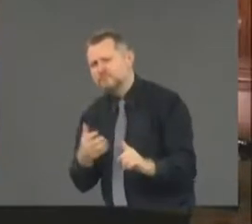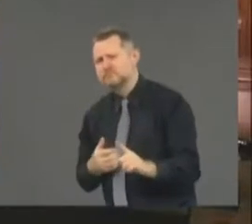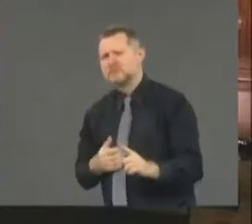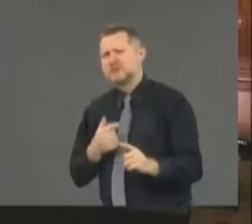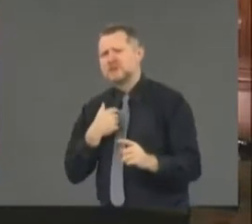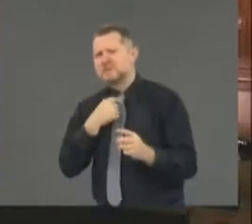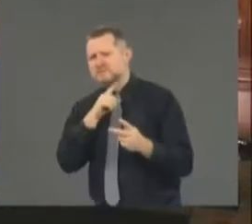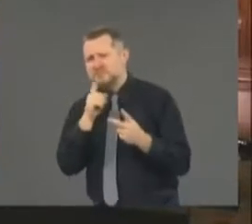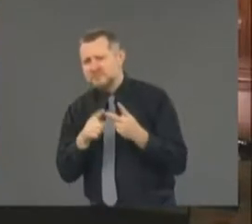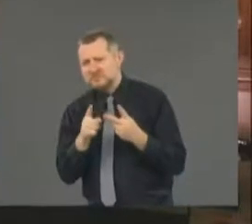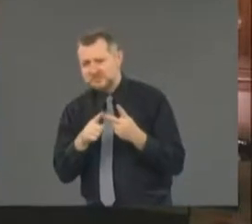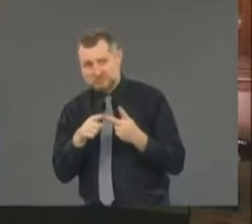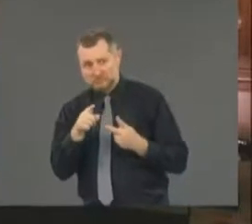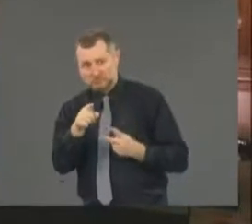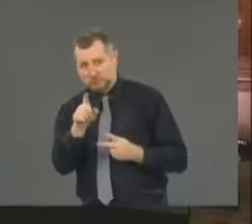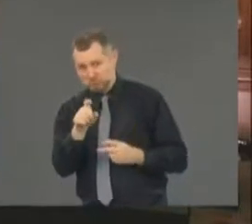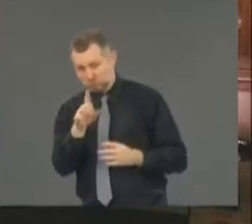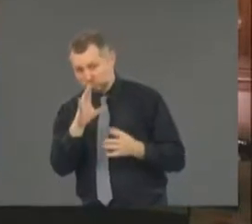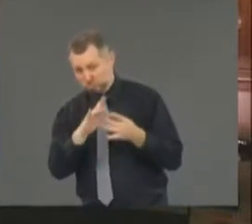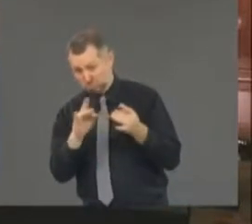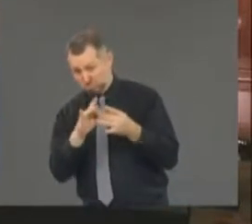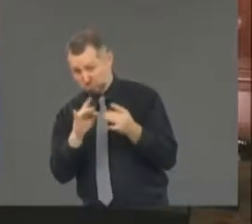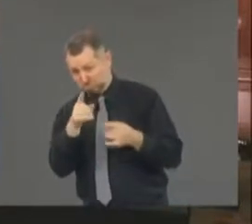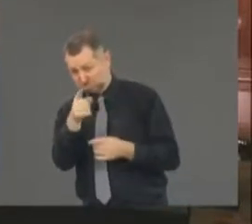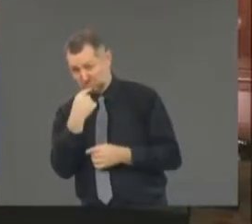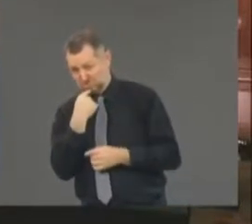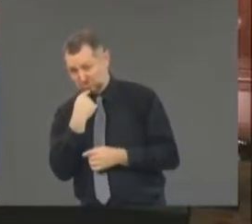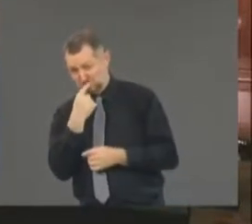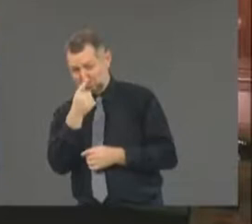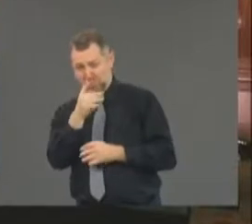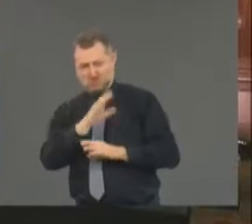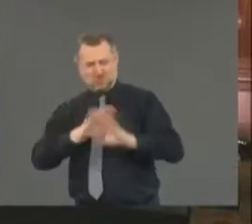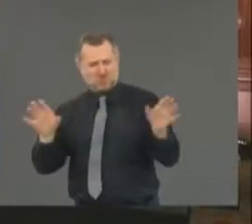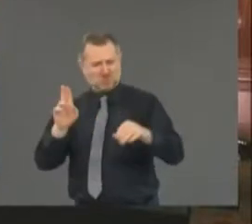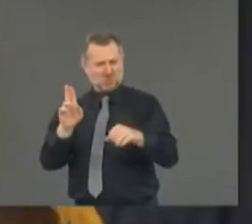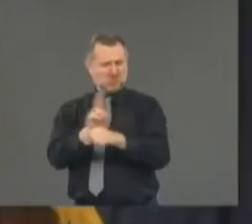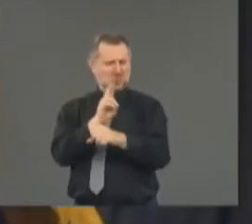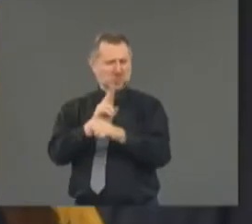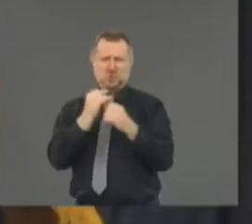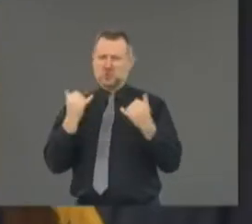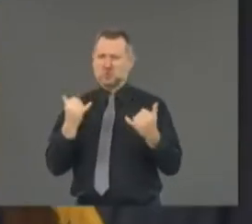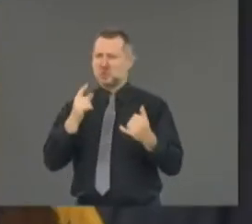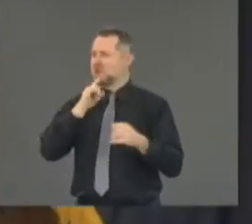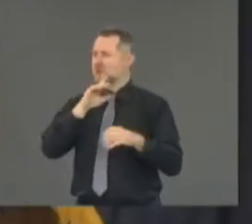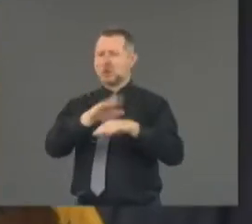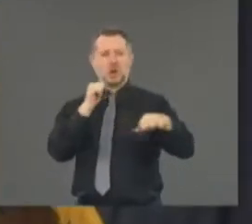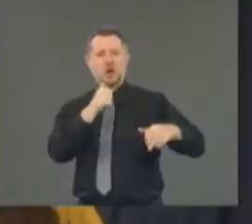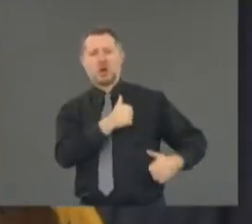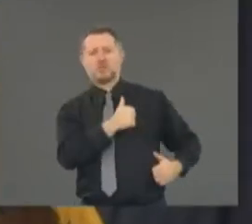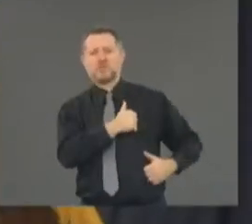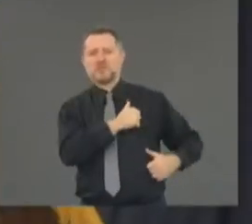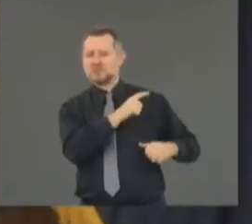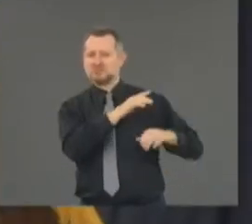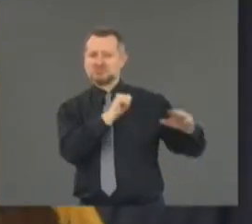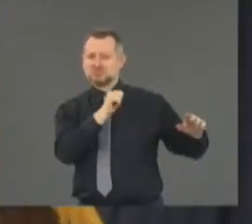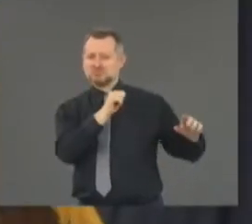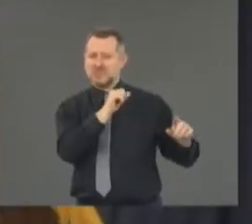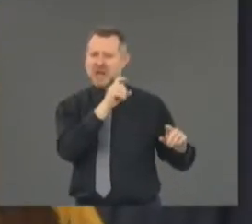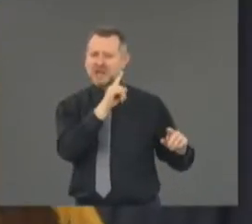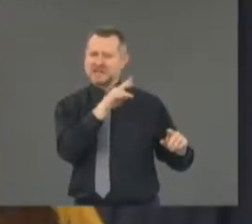given your statements now about using active duty military personnel. Oh, National Guard are different than